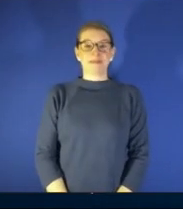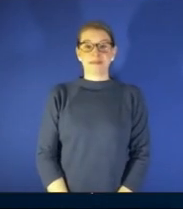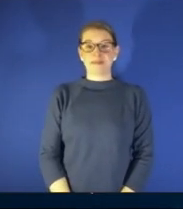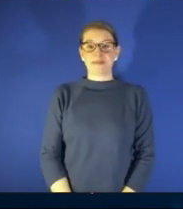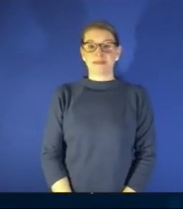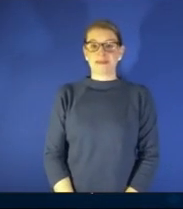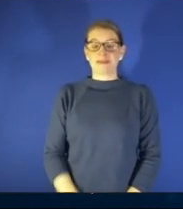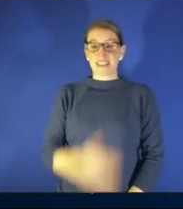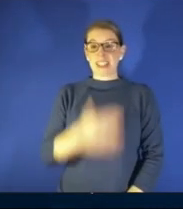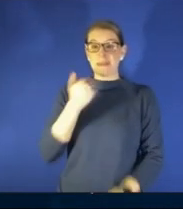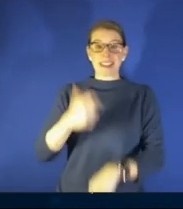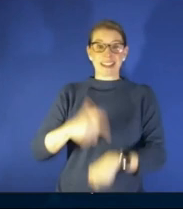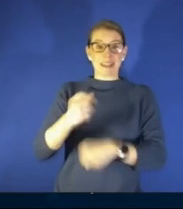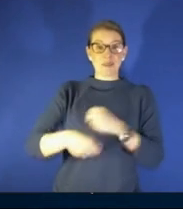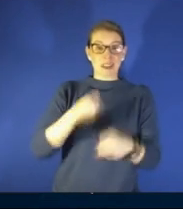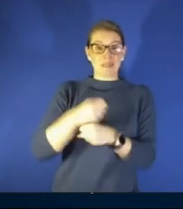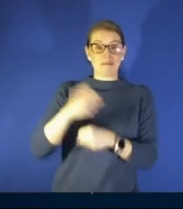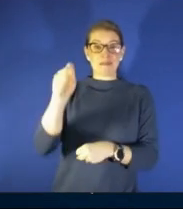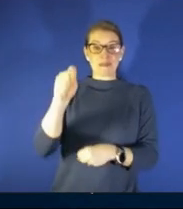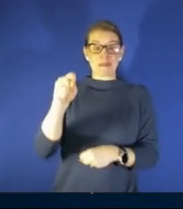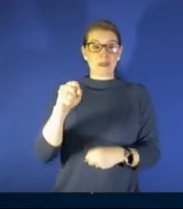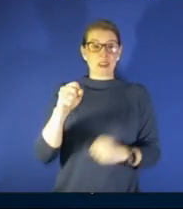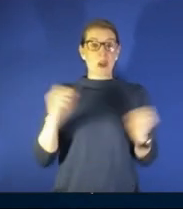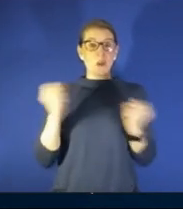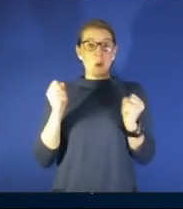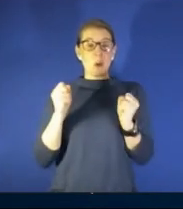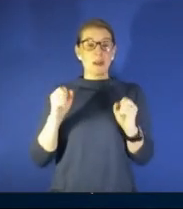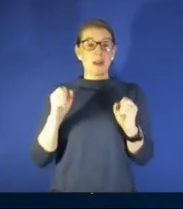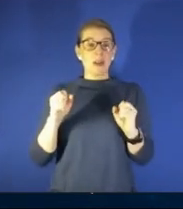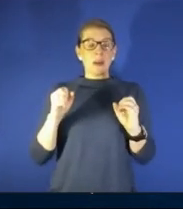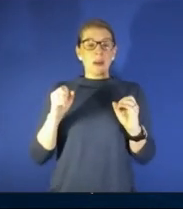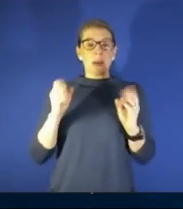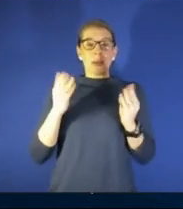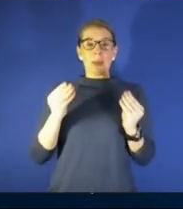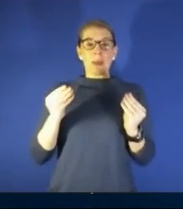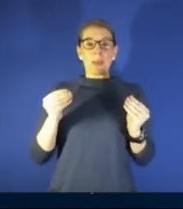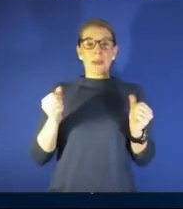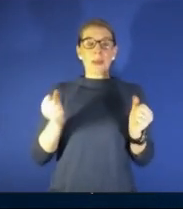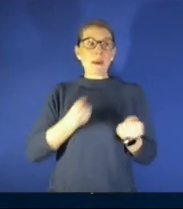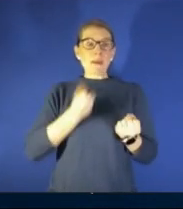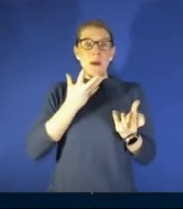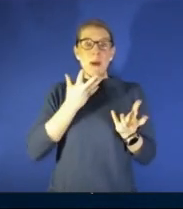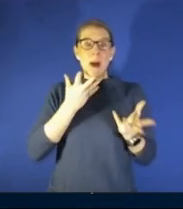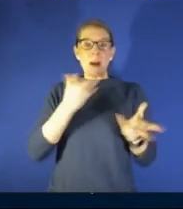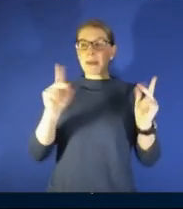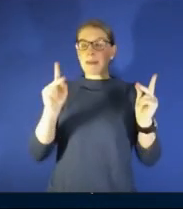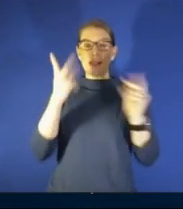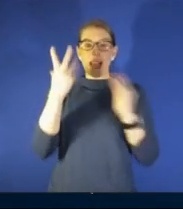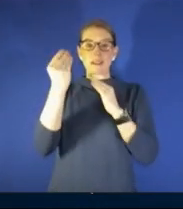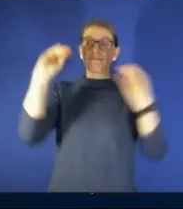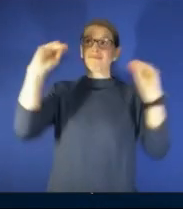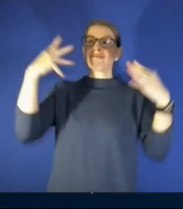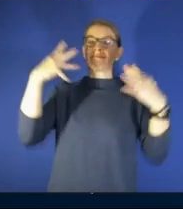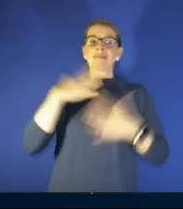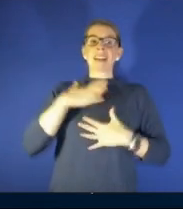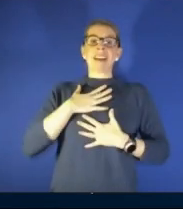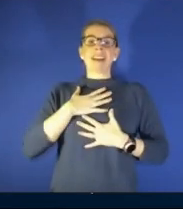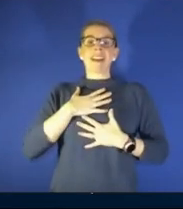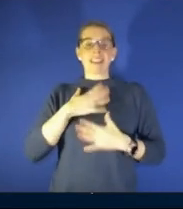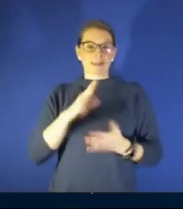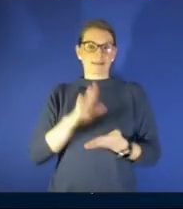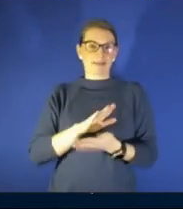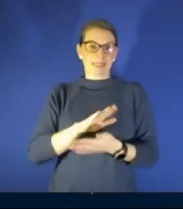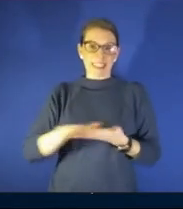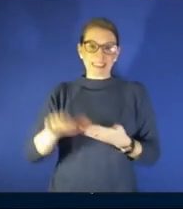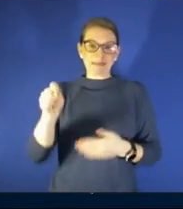you know the cold is lifting and everyone's out and gathering and being being able to just to be outside in the sunshine it's it's it's nice um what's